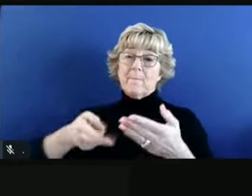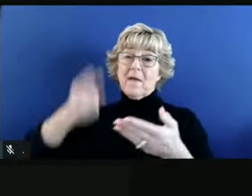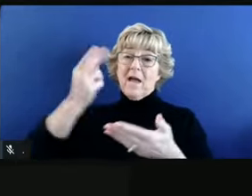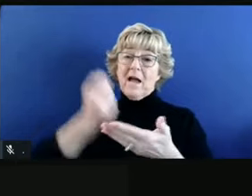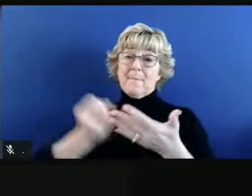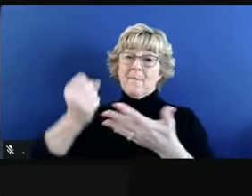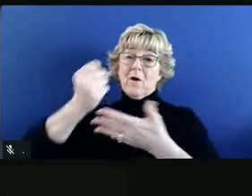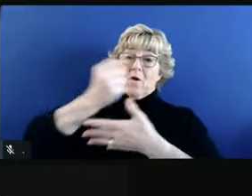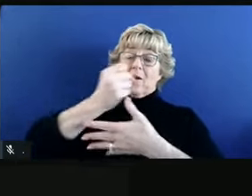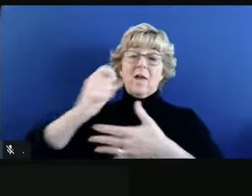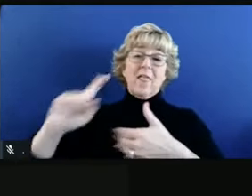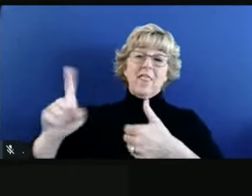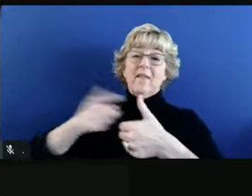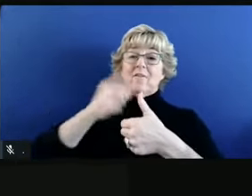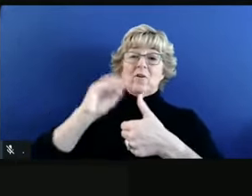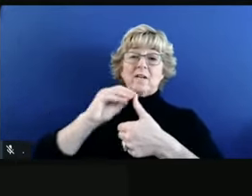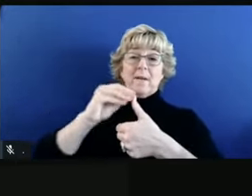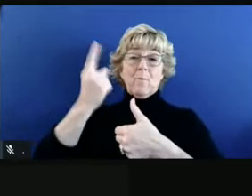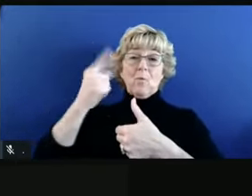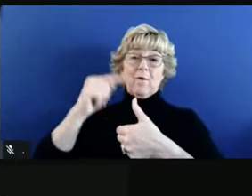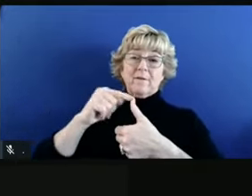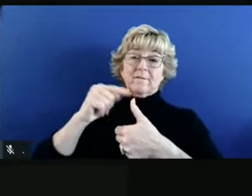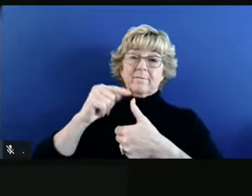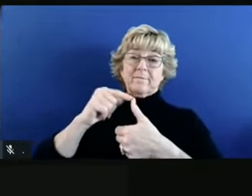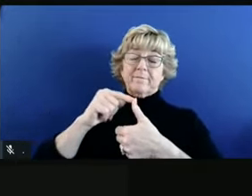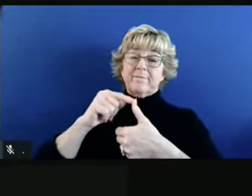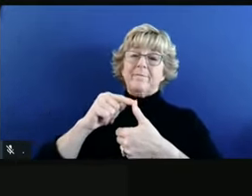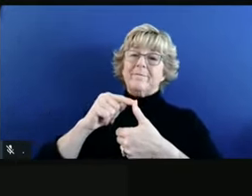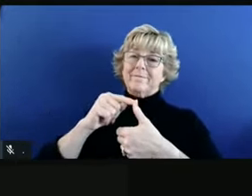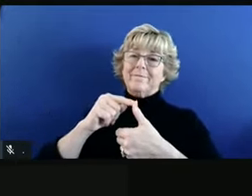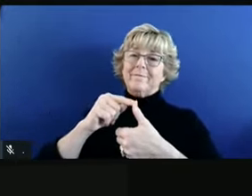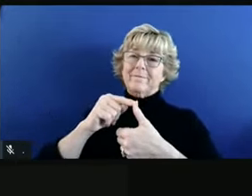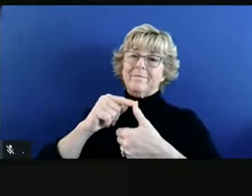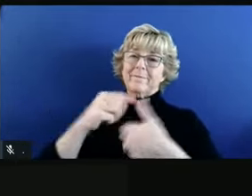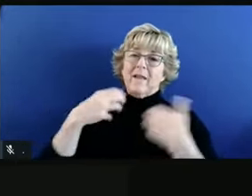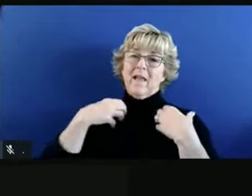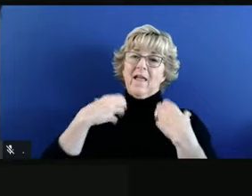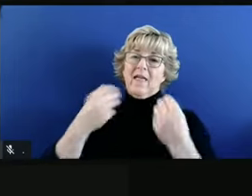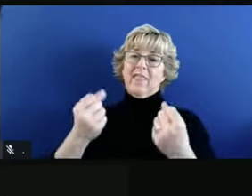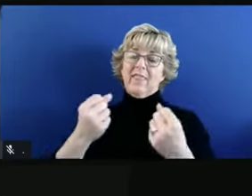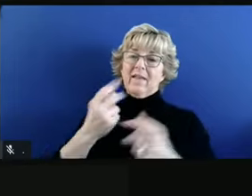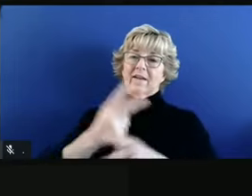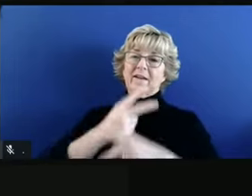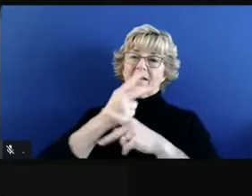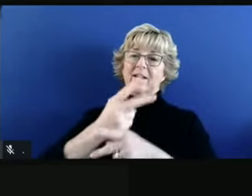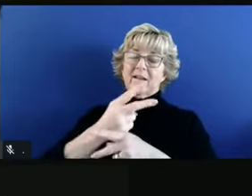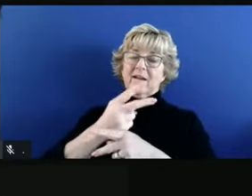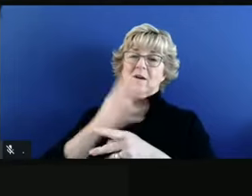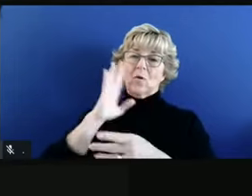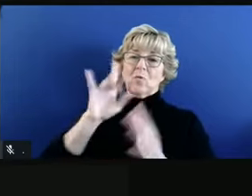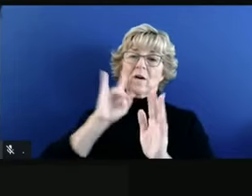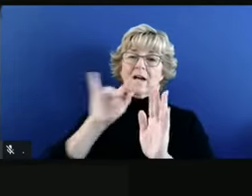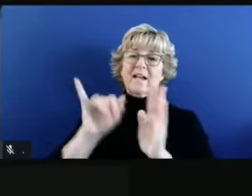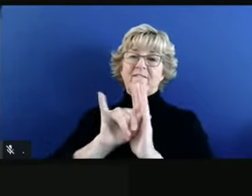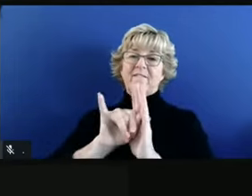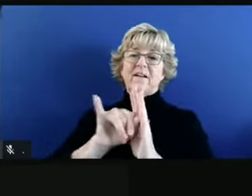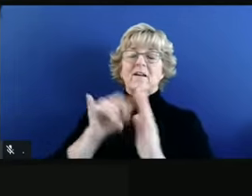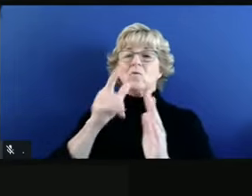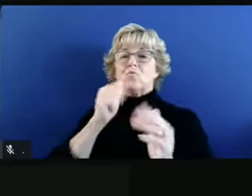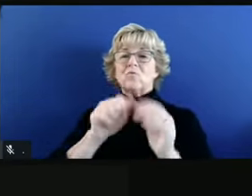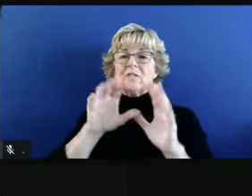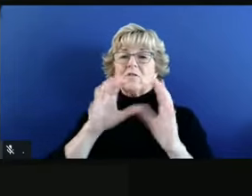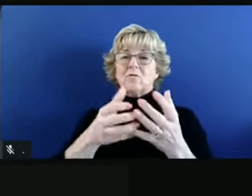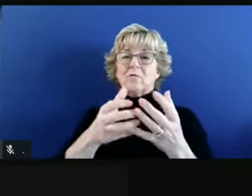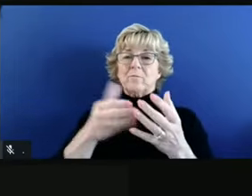but the first order of business is to get that initial group set up, clarified, and we'll be doing that in the next many days.